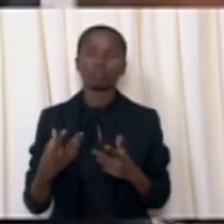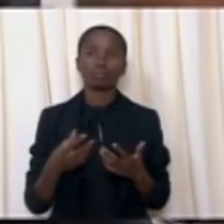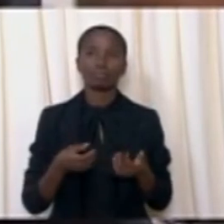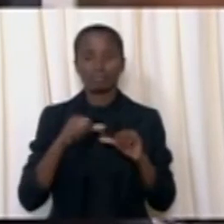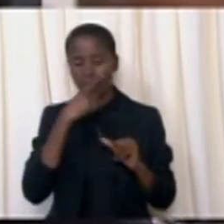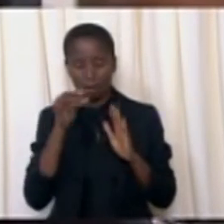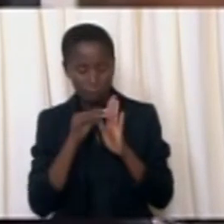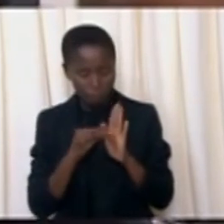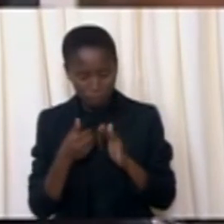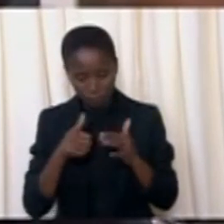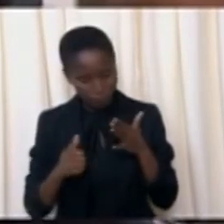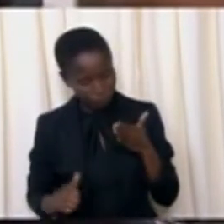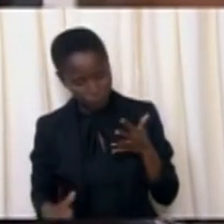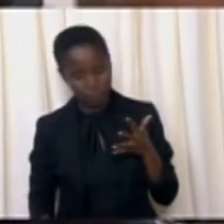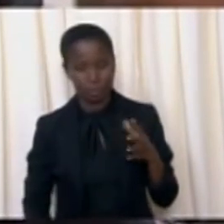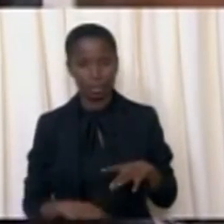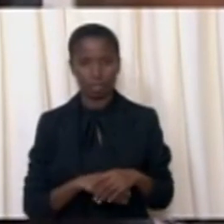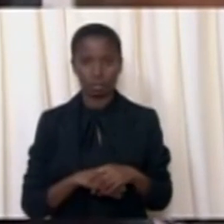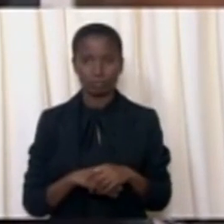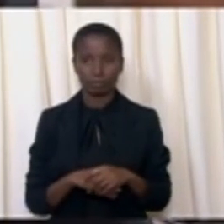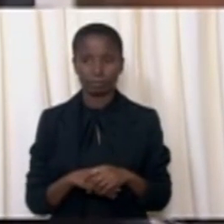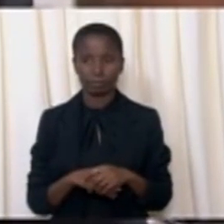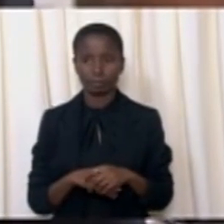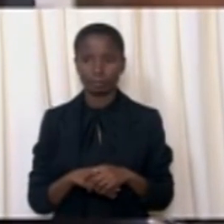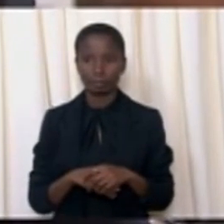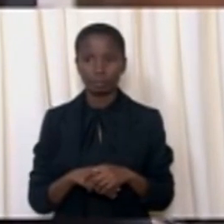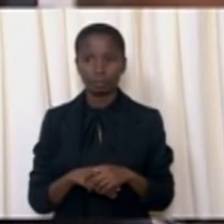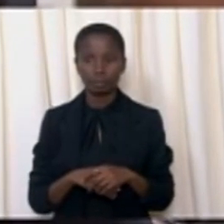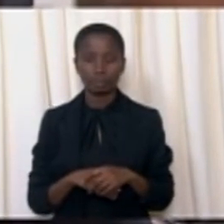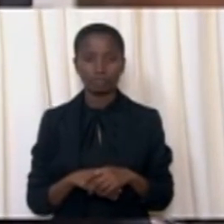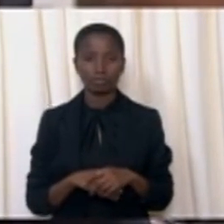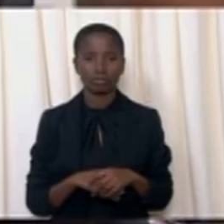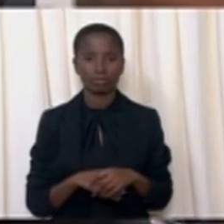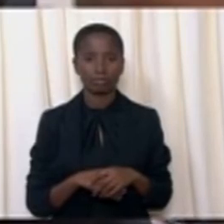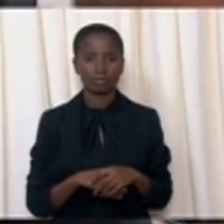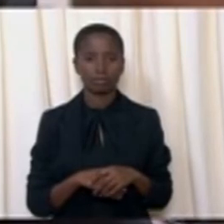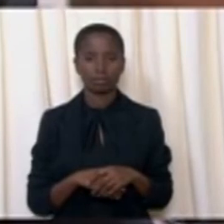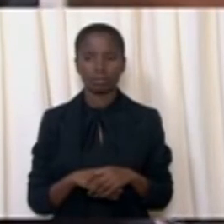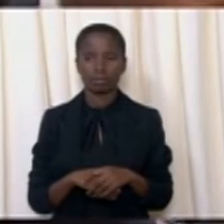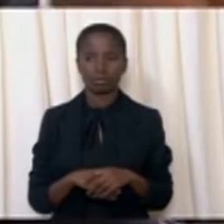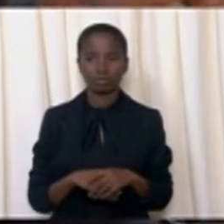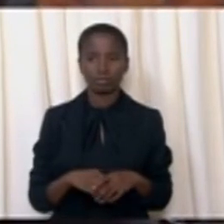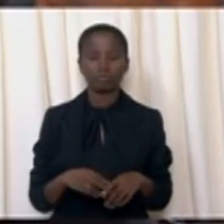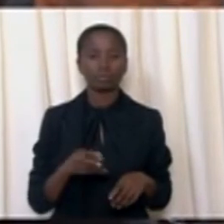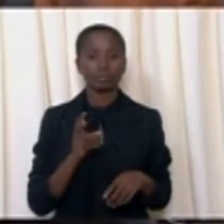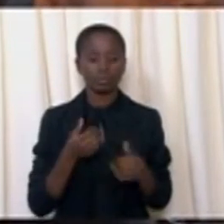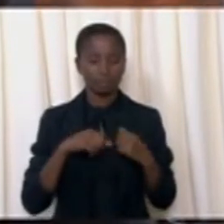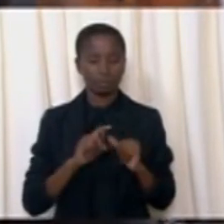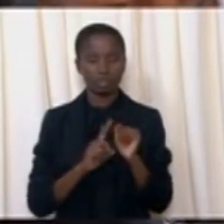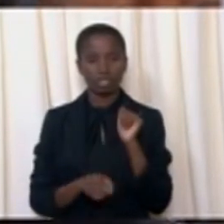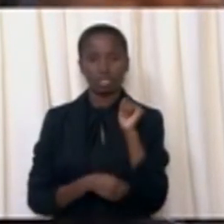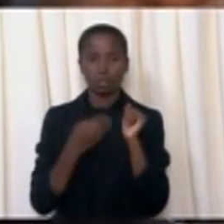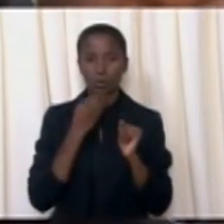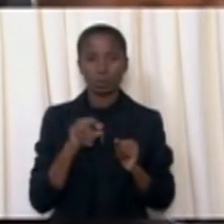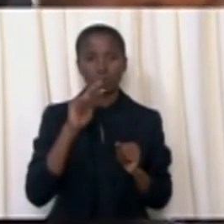Dr. Paul Jordan, Mr. Pepisi Linga, Mr. Davis Cook and Mr. Buhonkosi